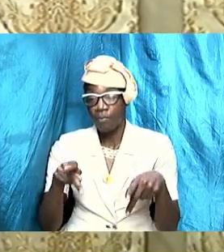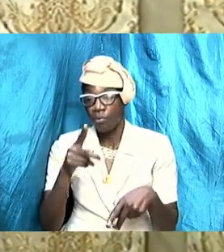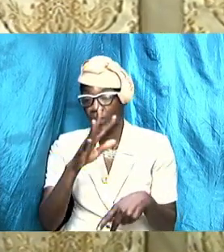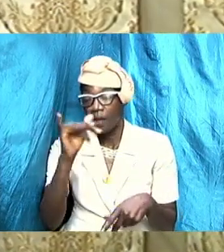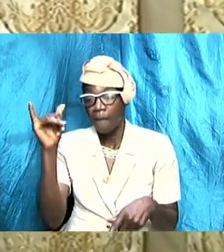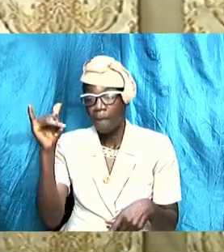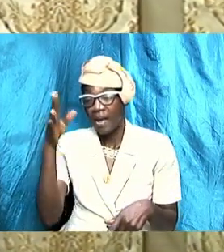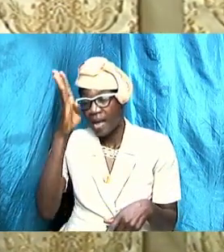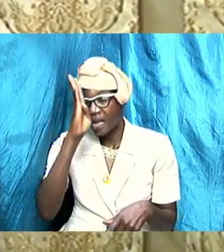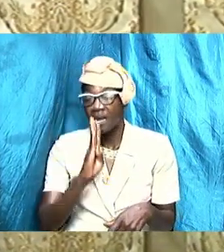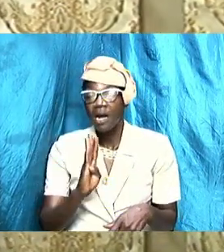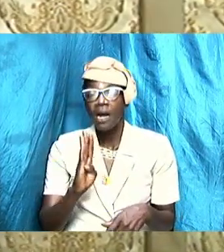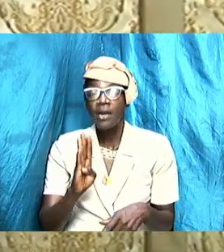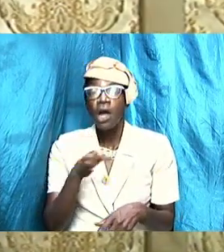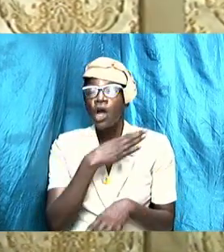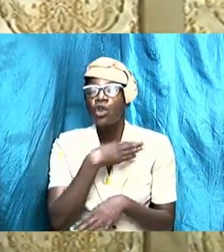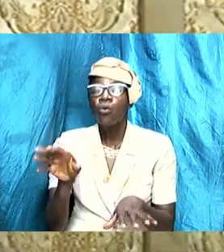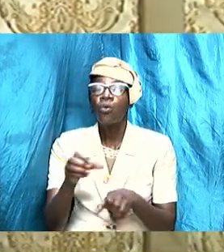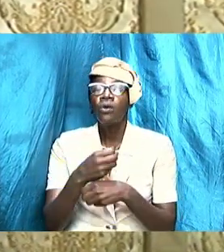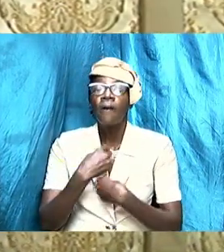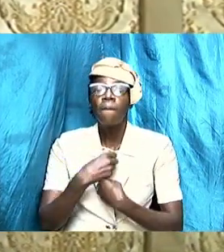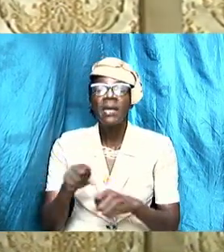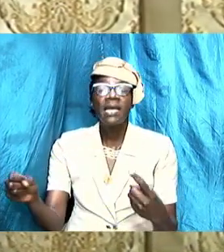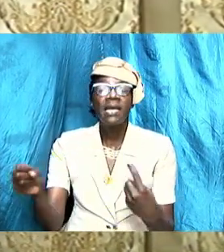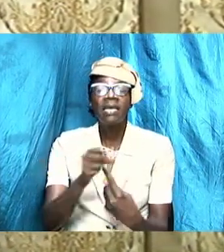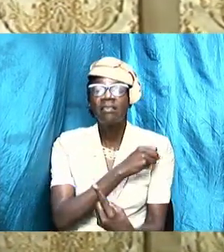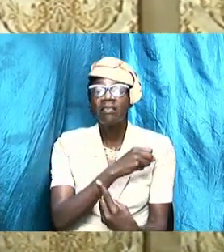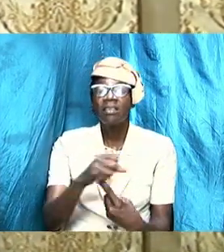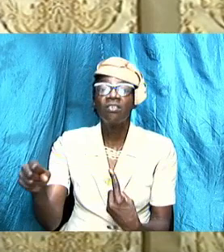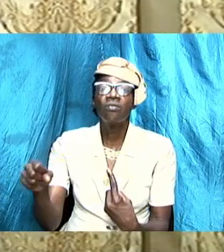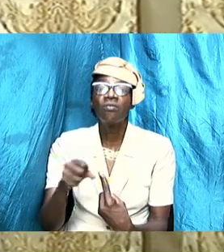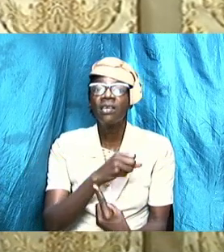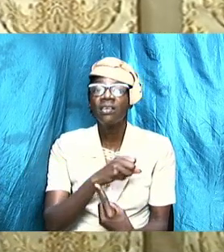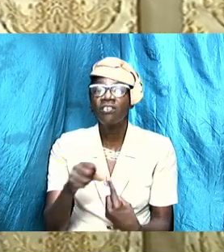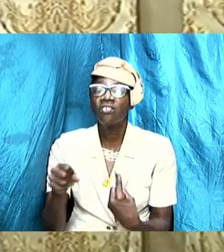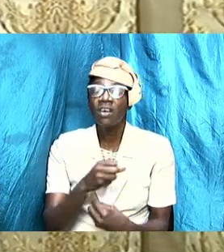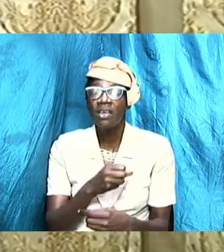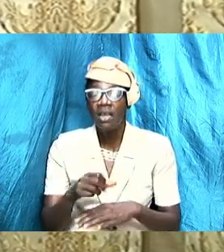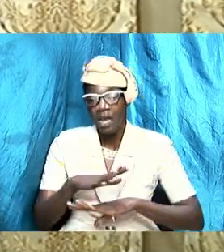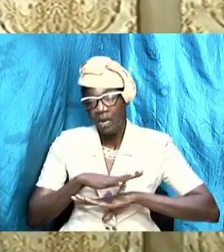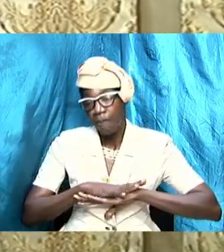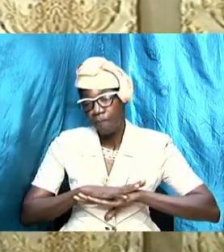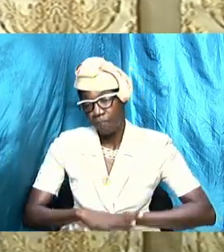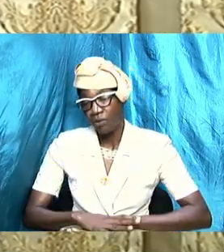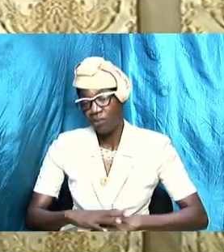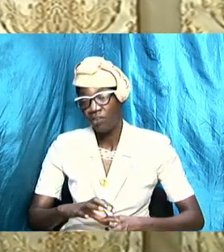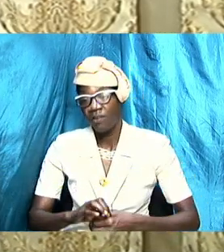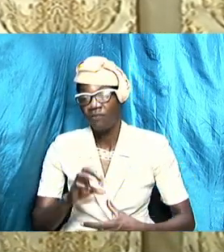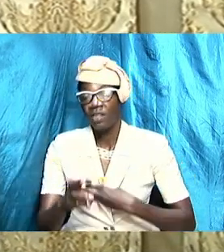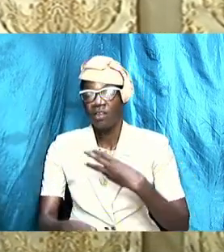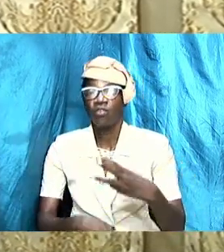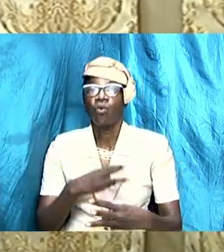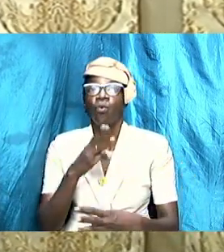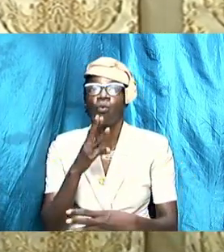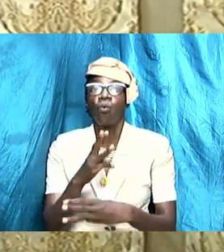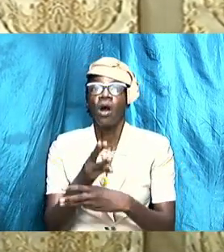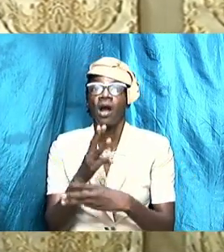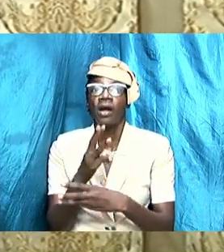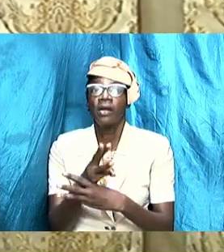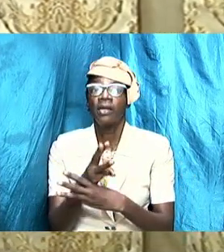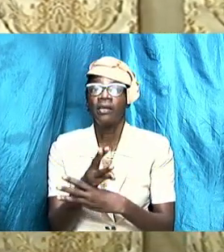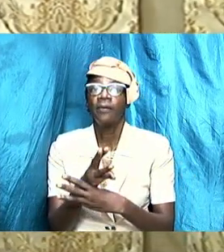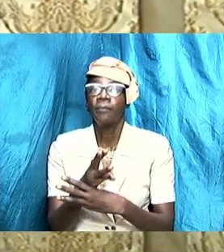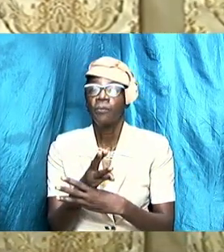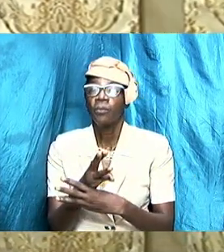do not allow circumstances. Do not allow the pressures of this world. Do not allow the pressures